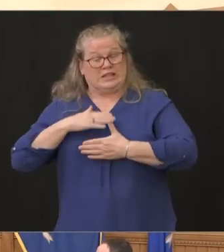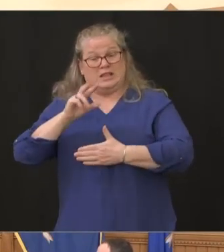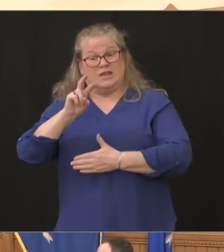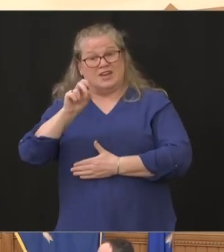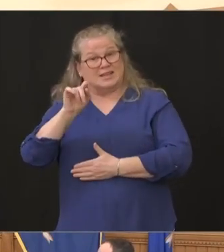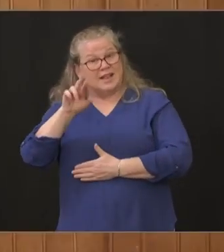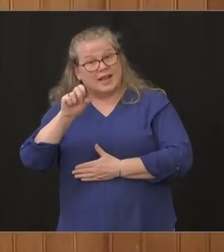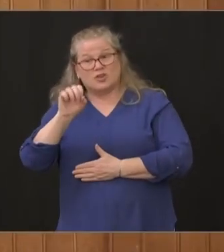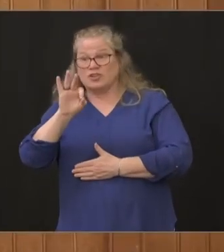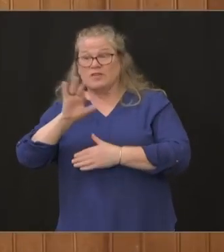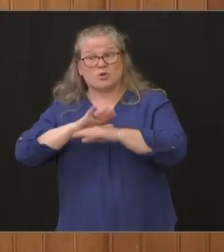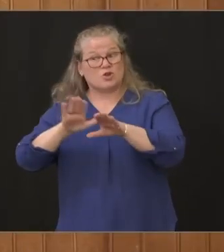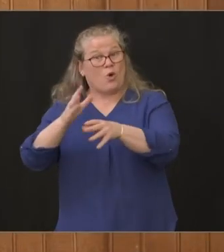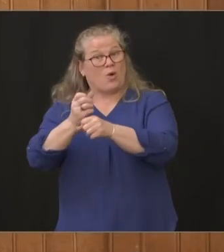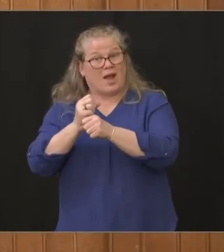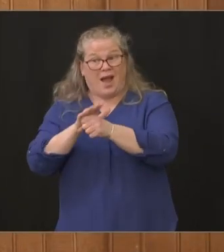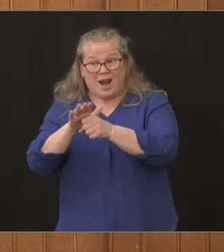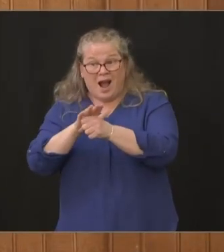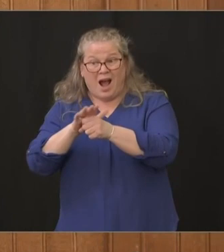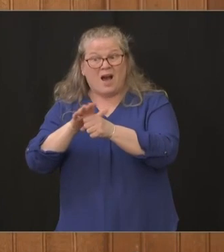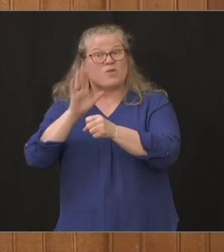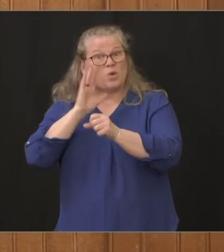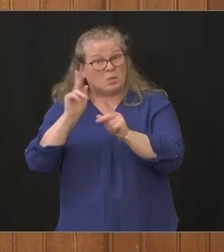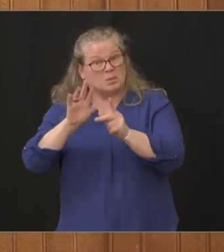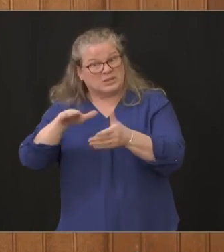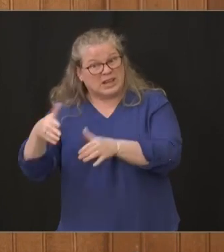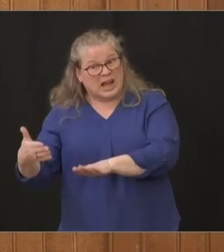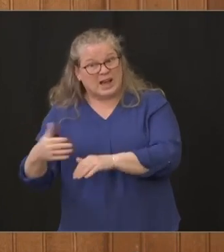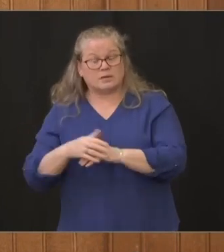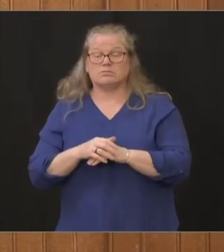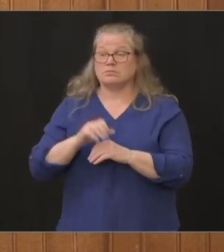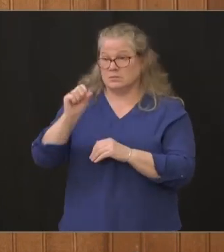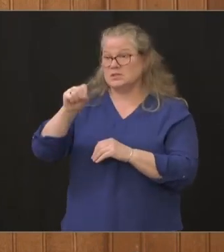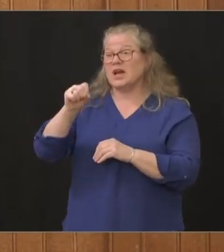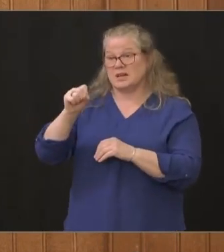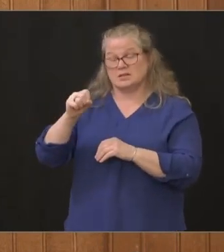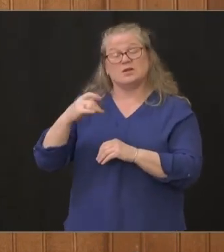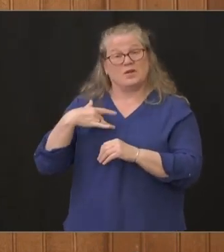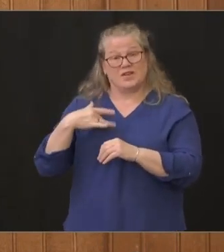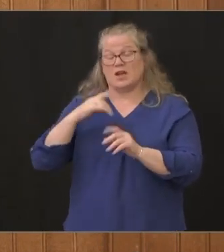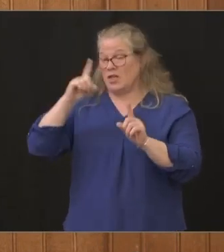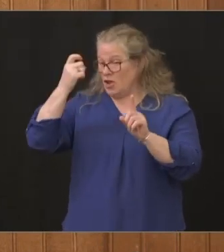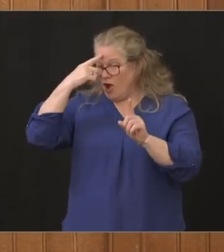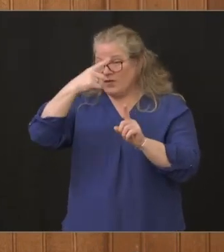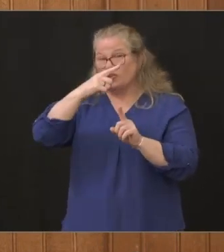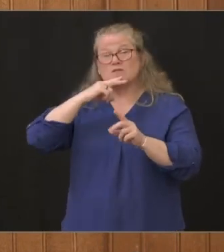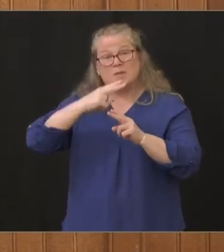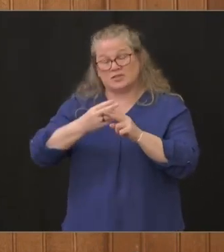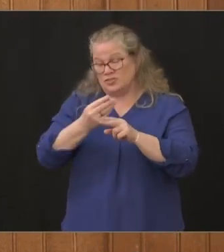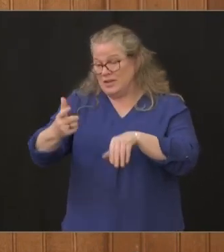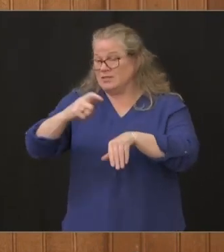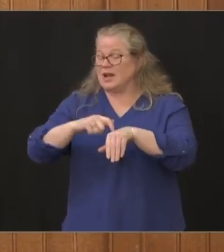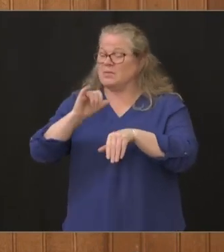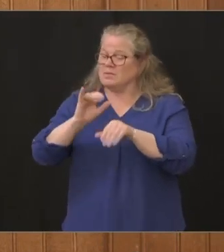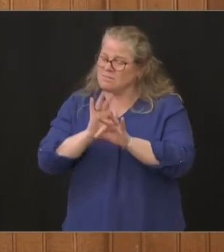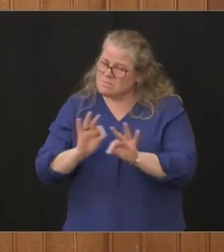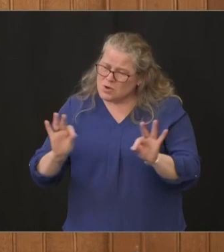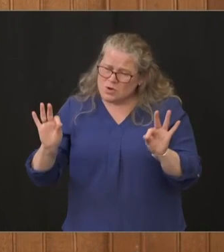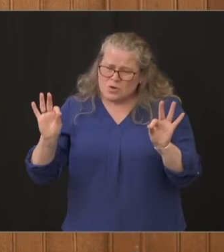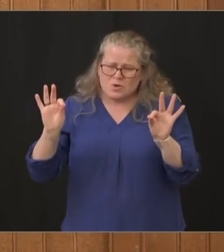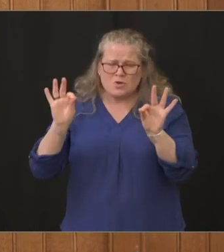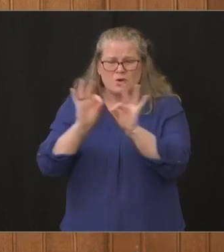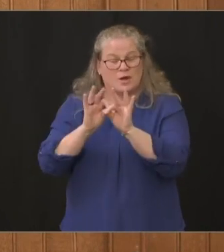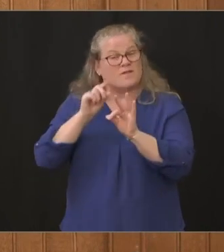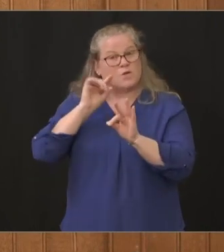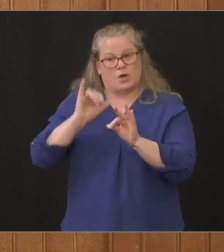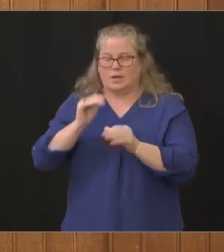think uh the governor's been clear about this this is one of the most critical elements of the health care delivery system for this particular crisis that's going to be